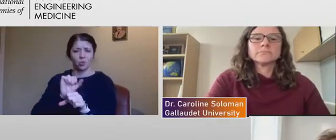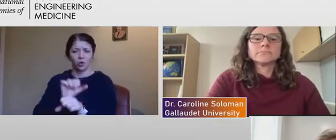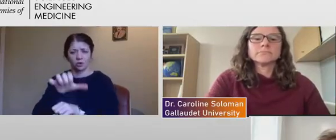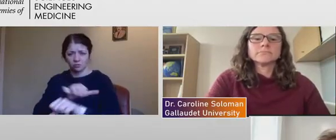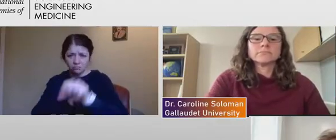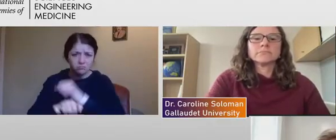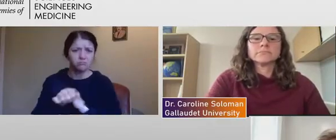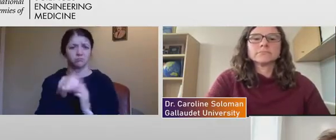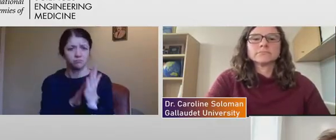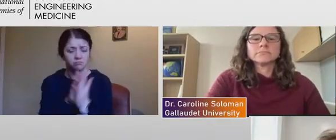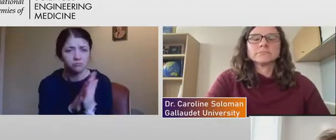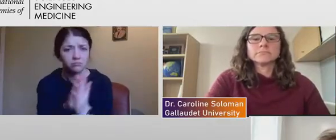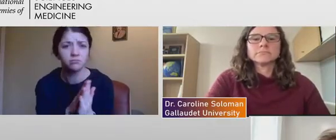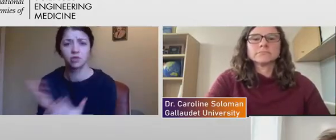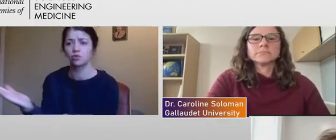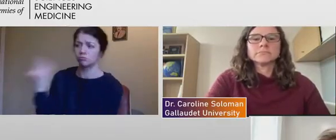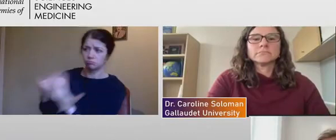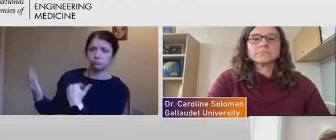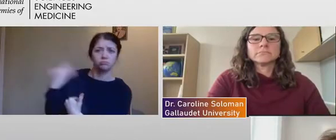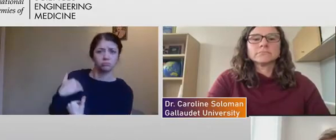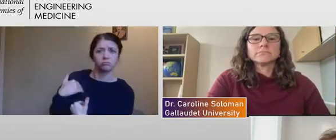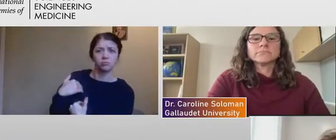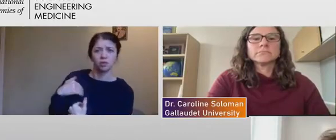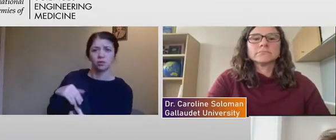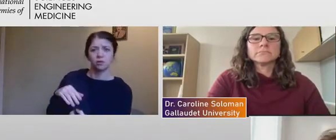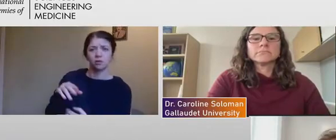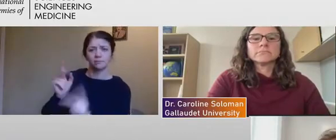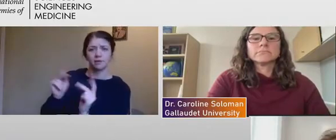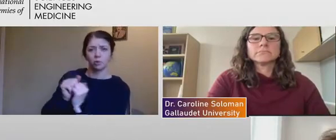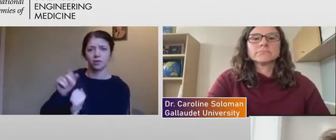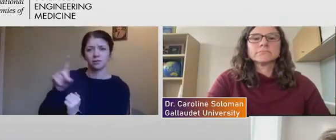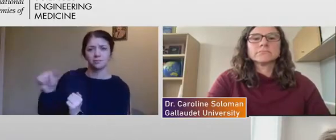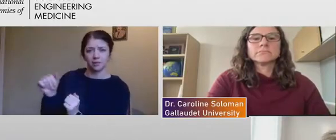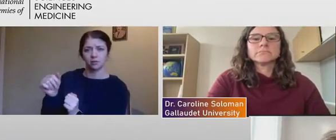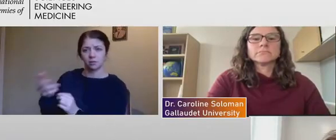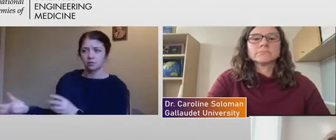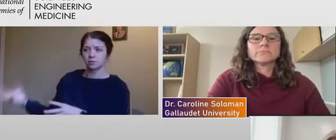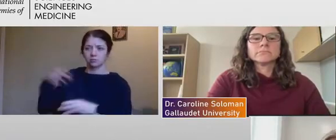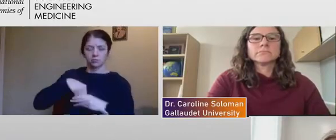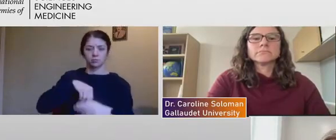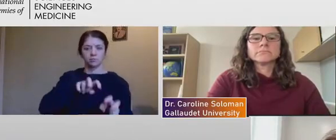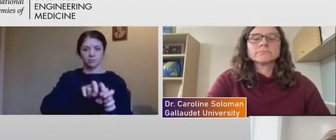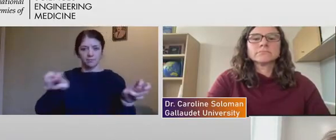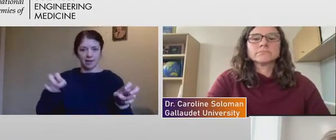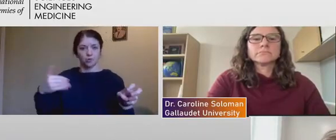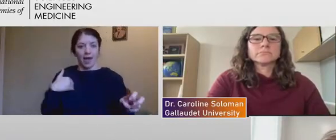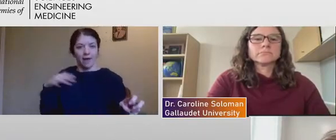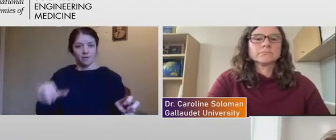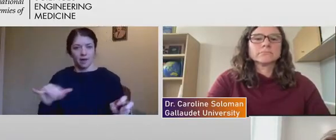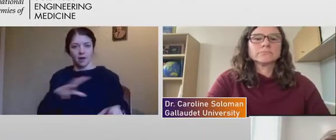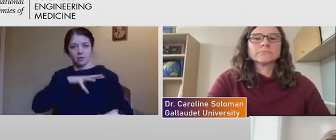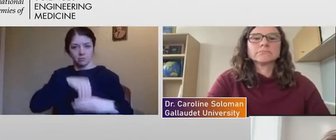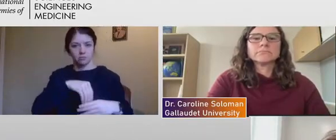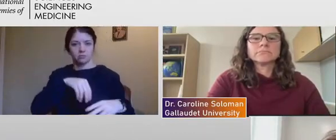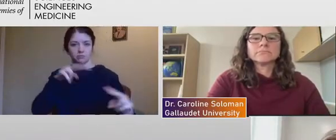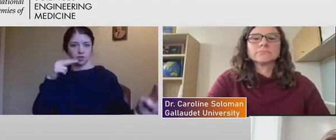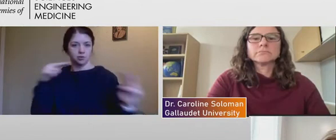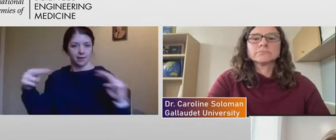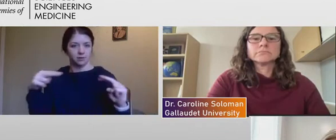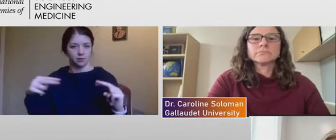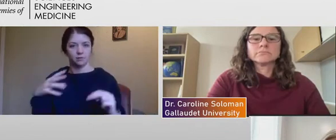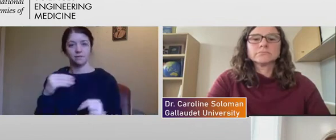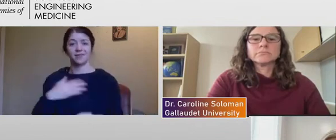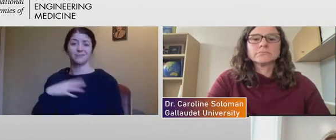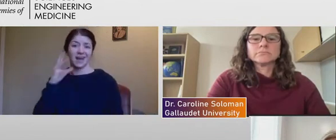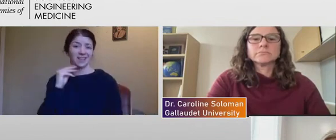somebody with the disability onto the panels, uh, so that they have that perspective. Um, my experience there was